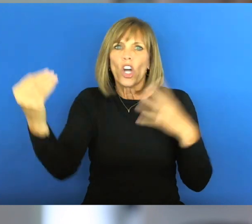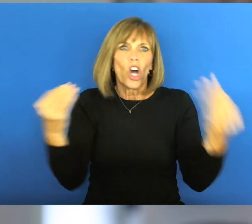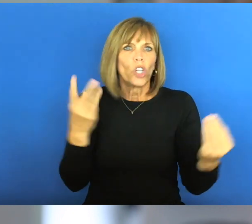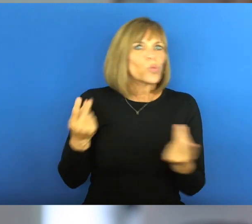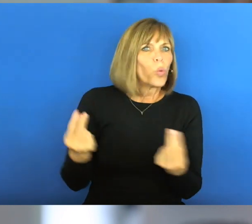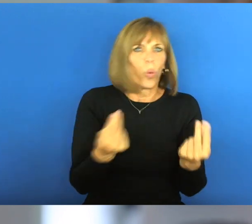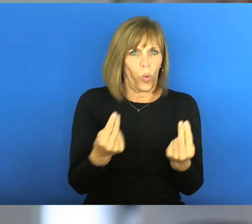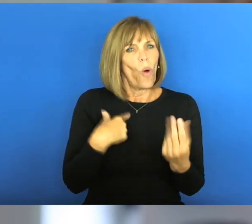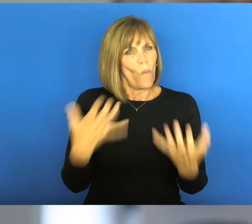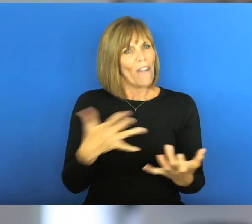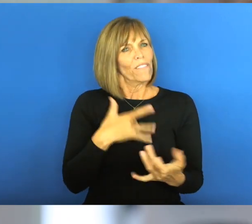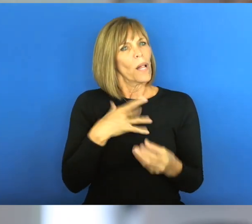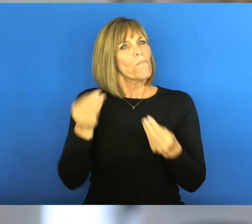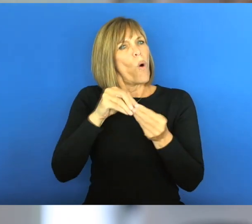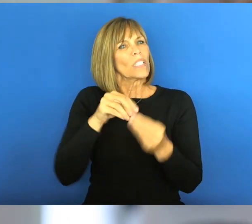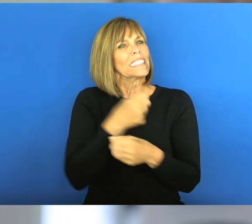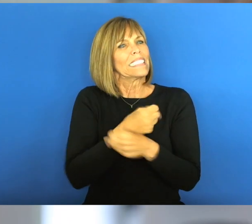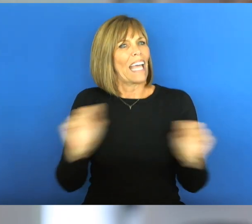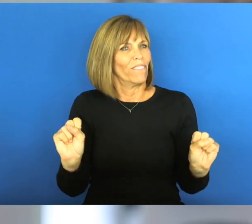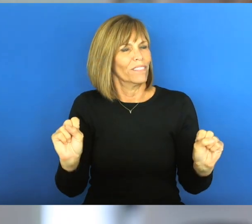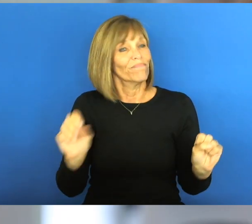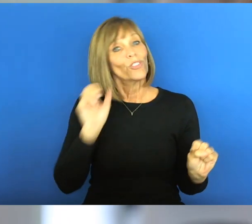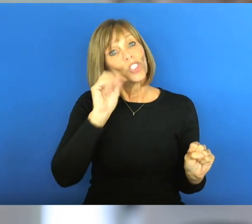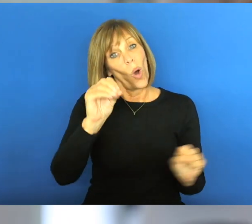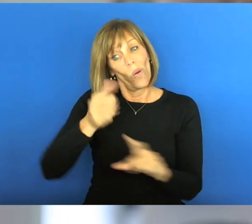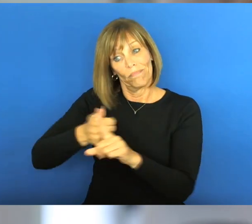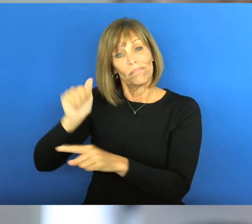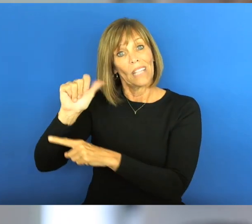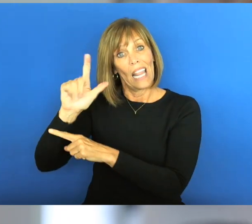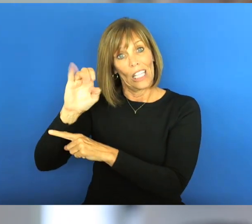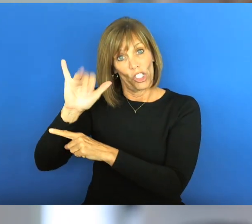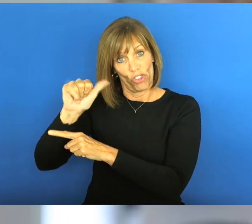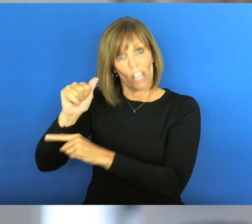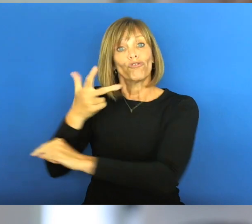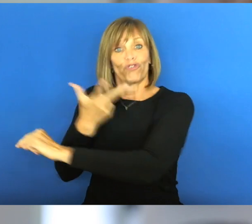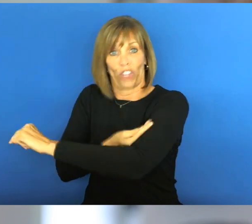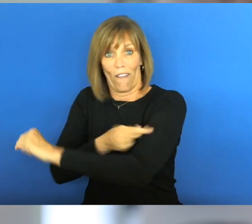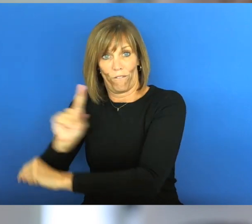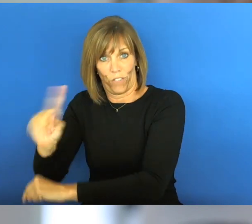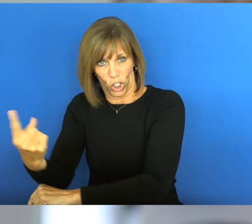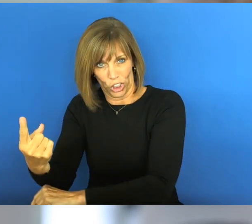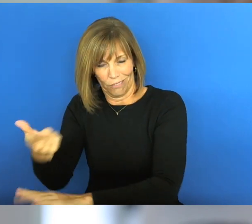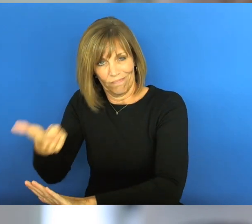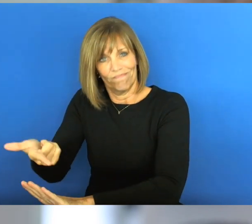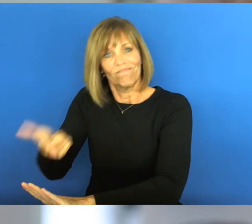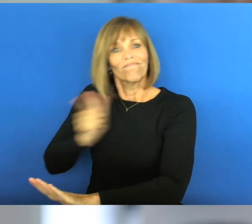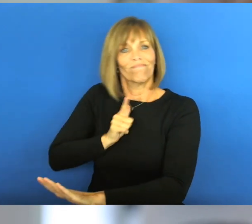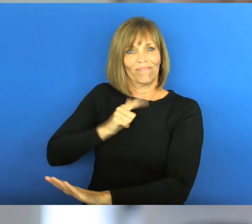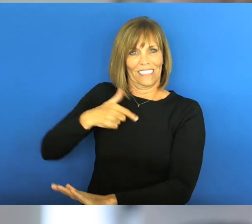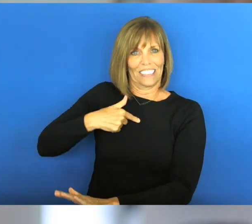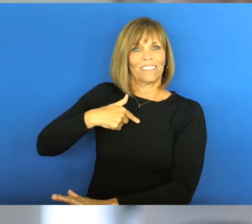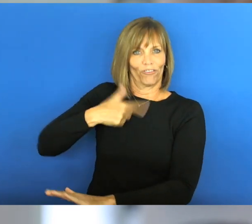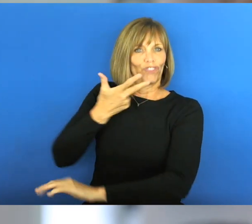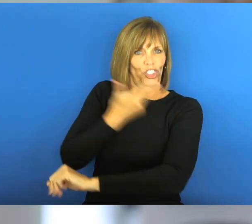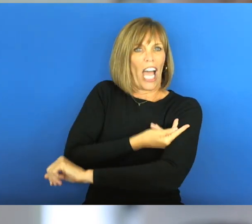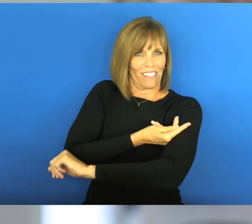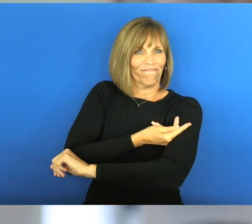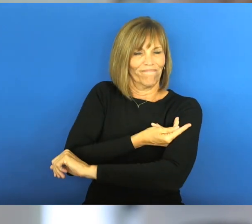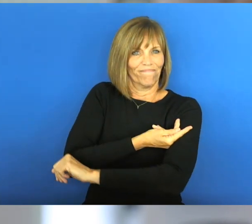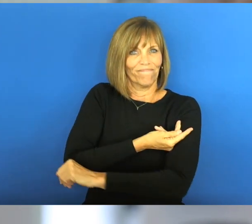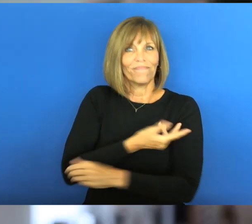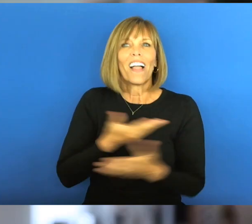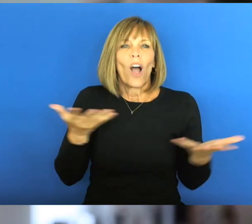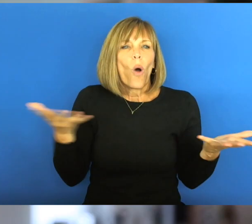going what we're doing and just feel safer and so Alicia got the vaccine first and then I was able to get it